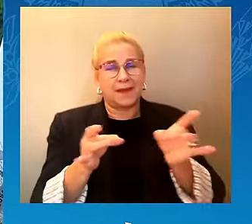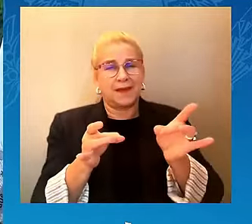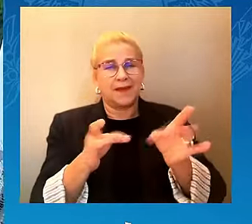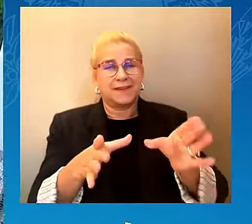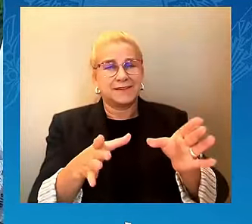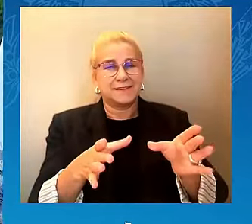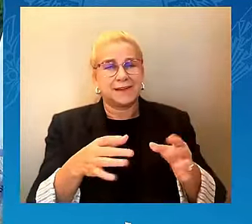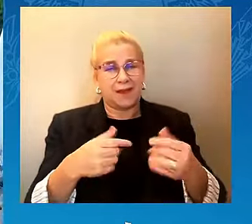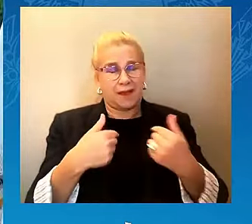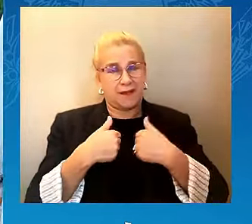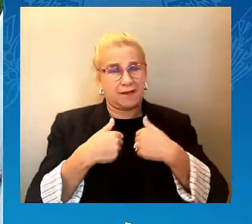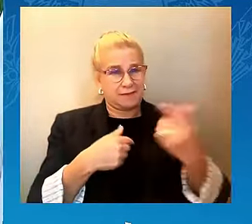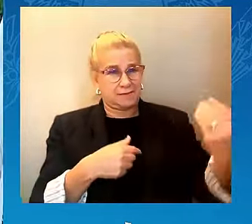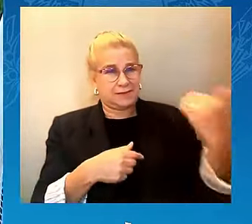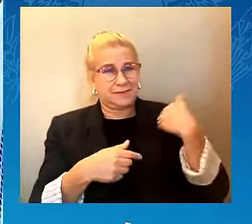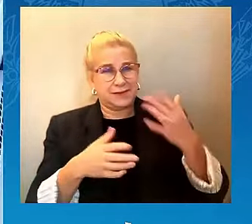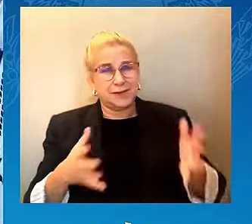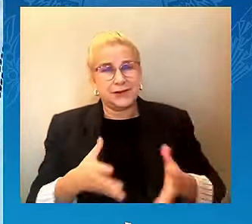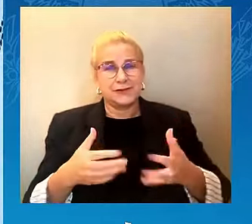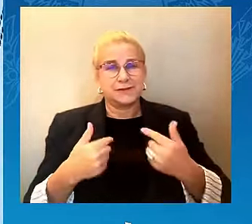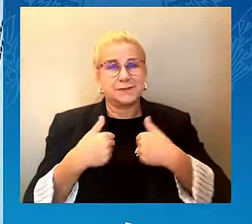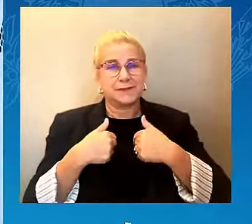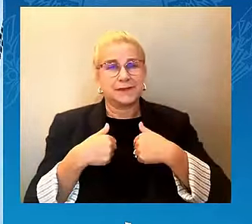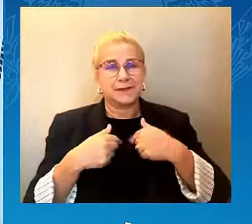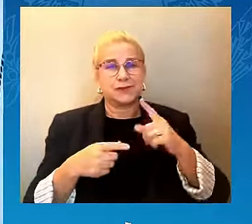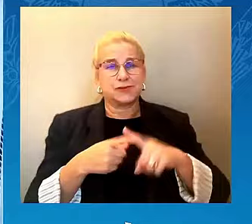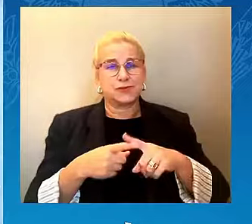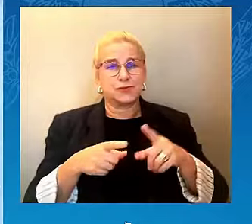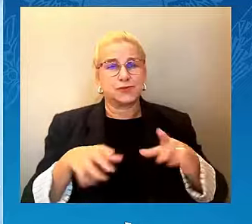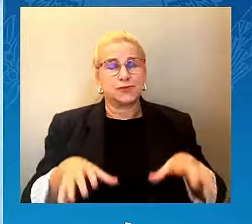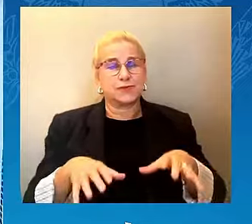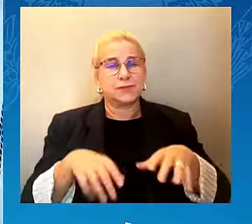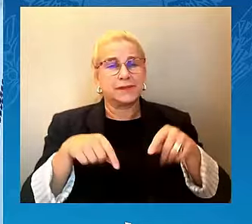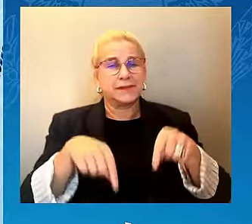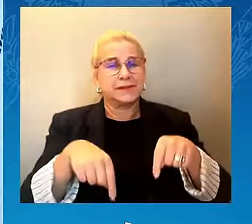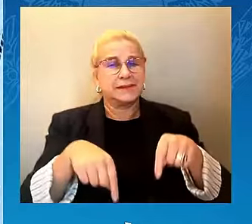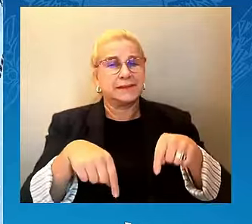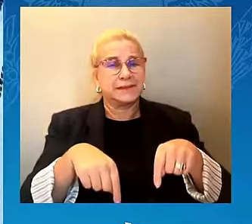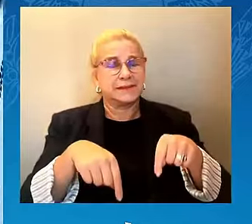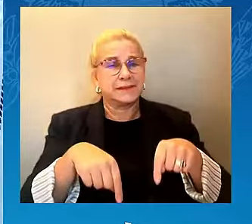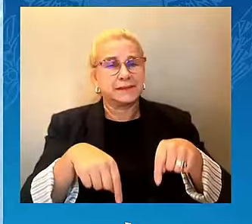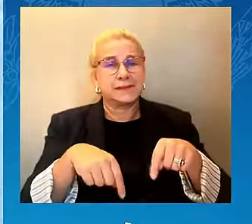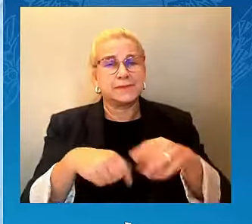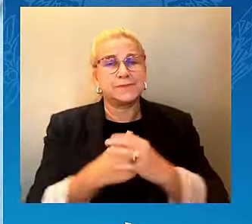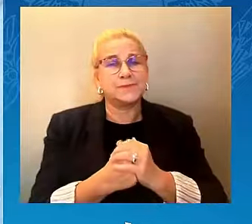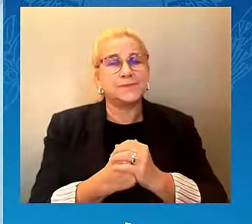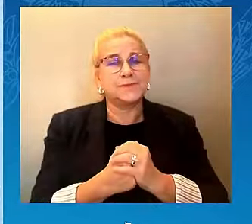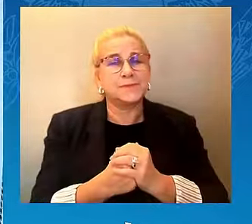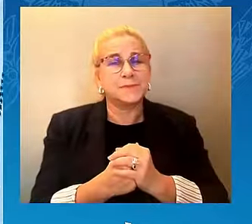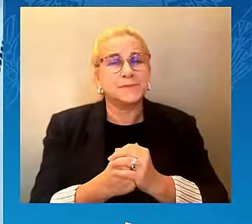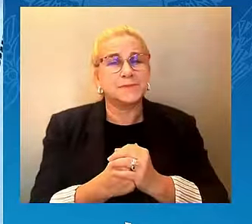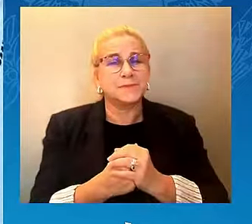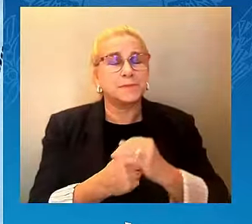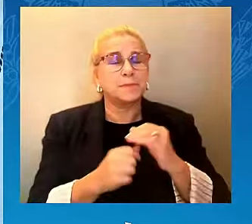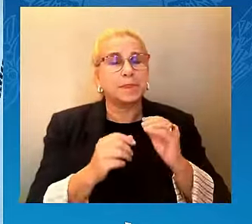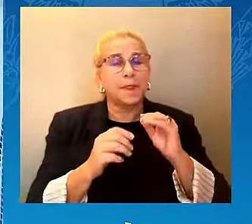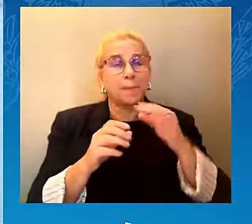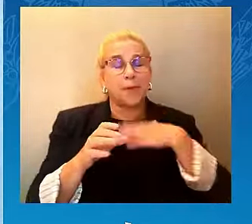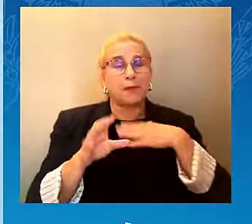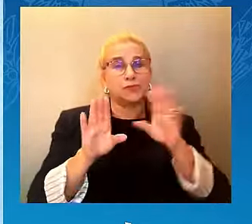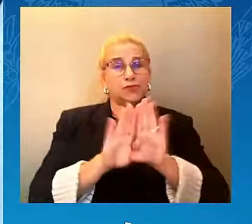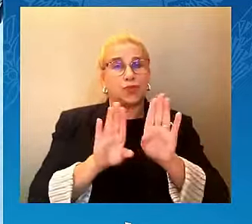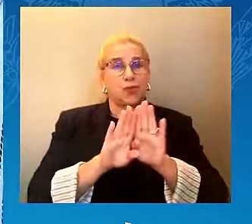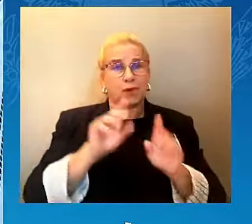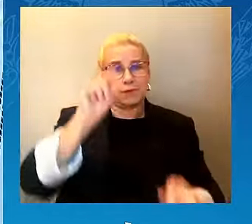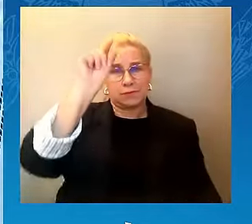present. Now, as we prepare to leave a legacy of our time here, we plant this pomegranate